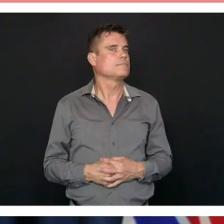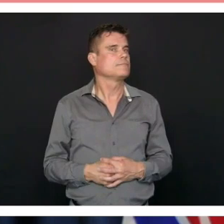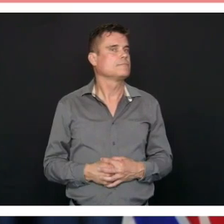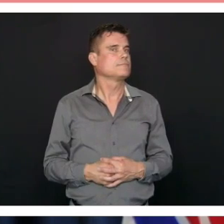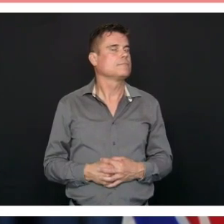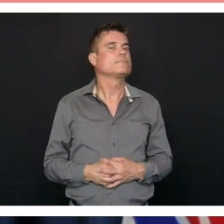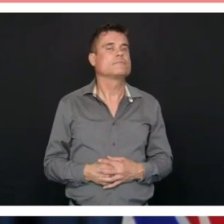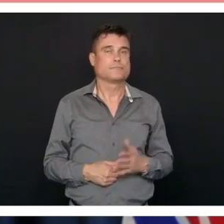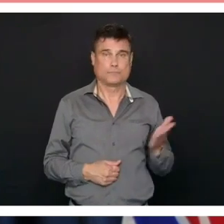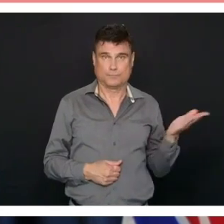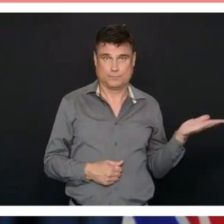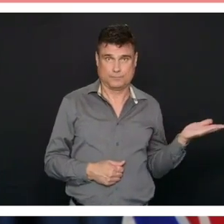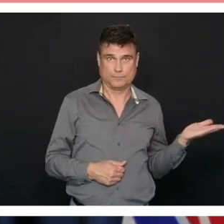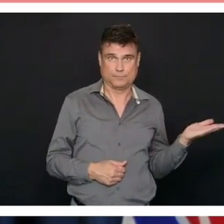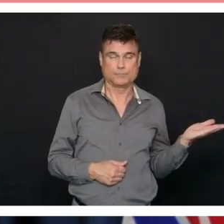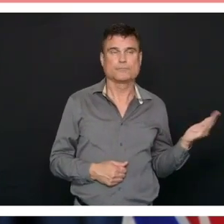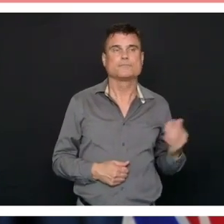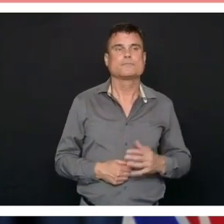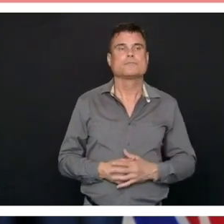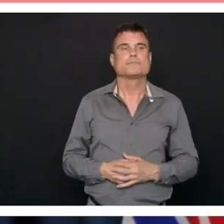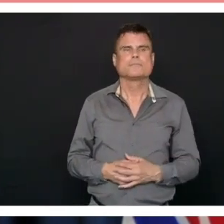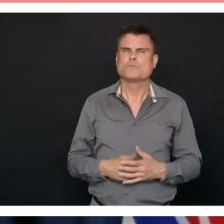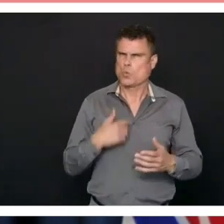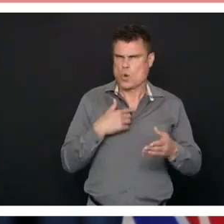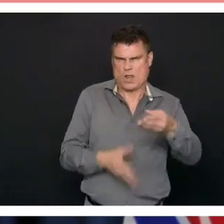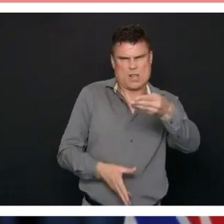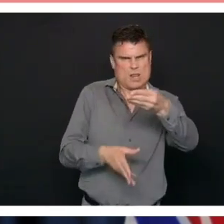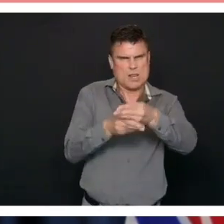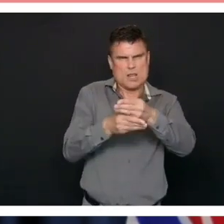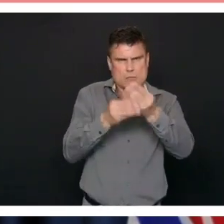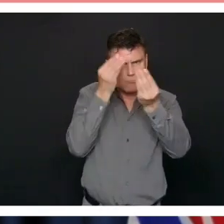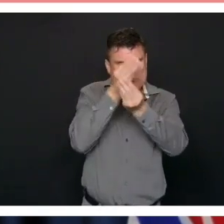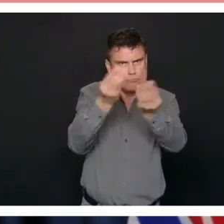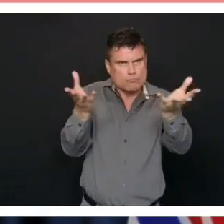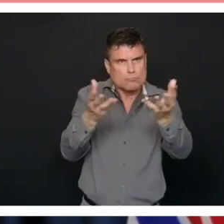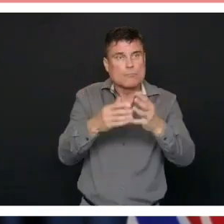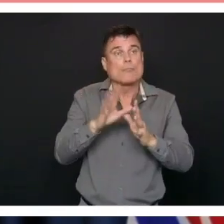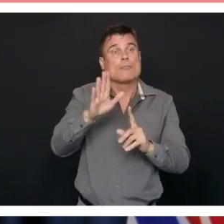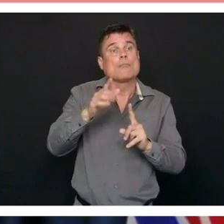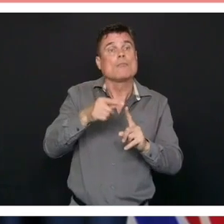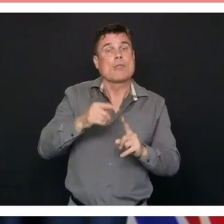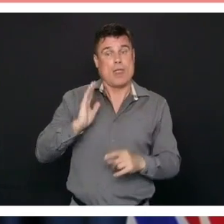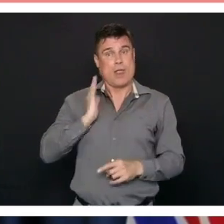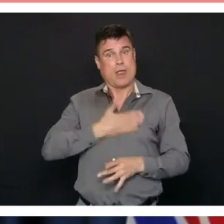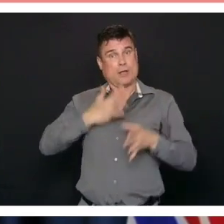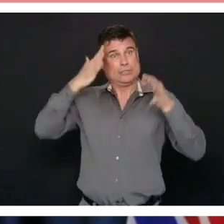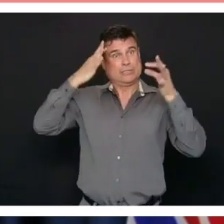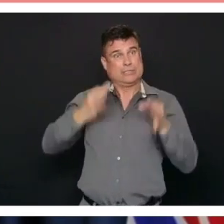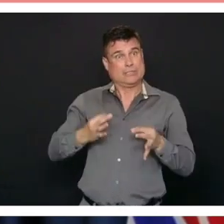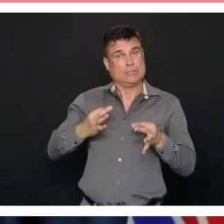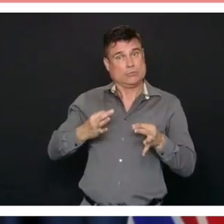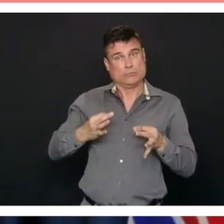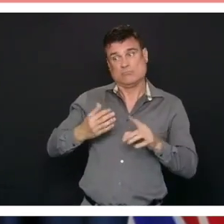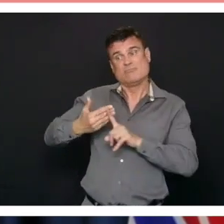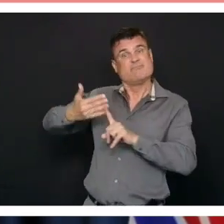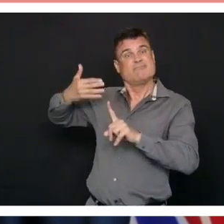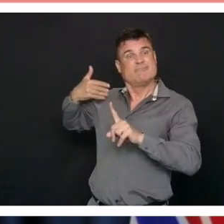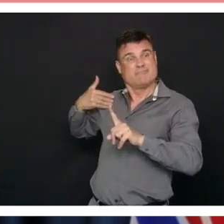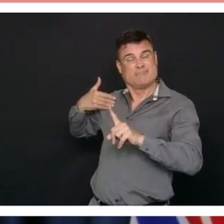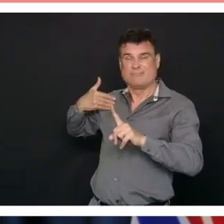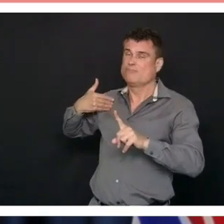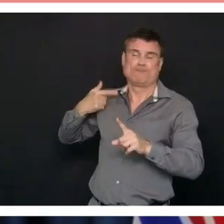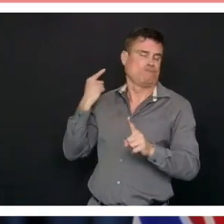Going back to Rob's question absolutely the right thing to do but we need to put into a context that